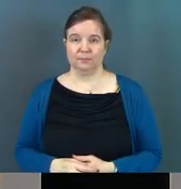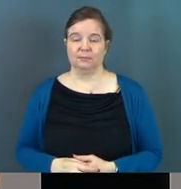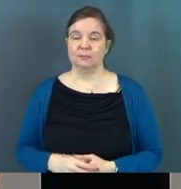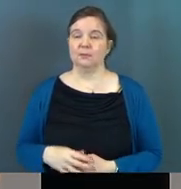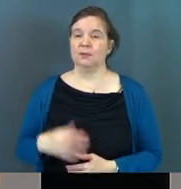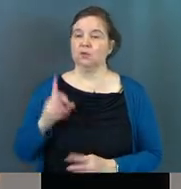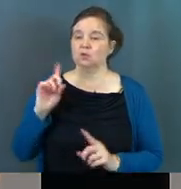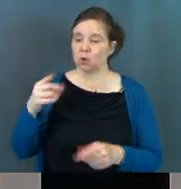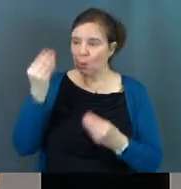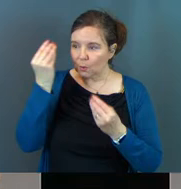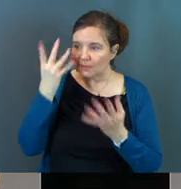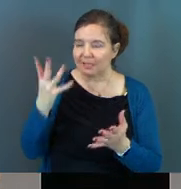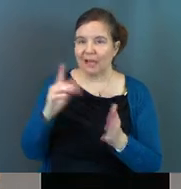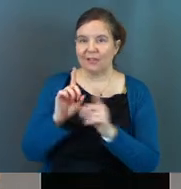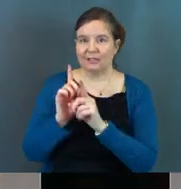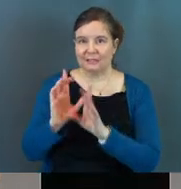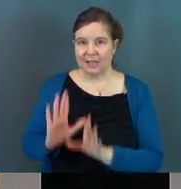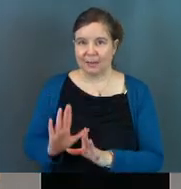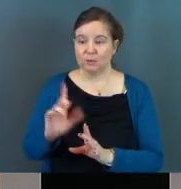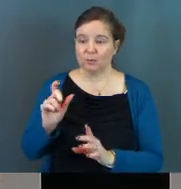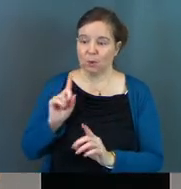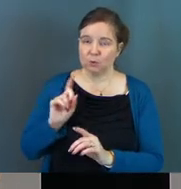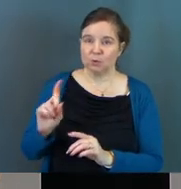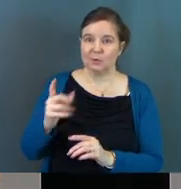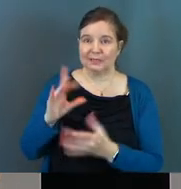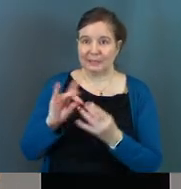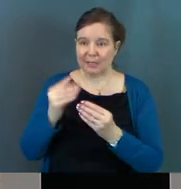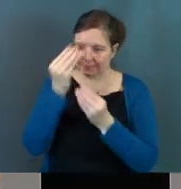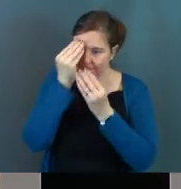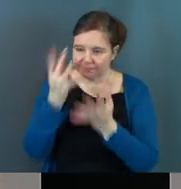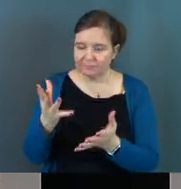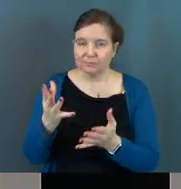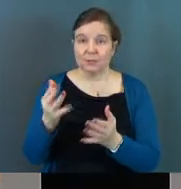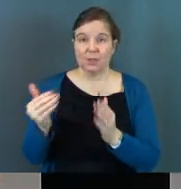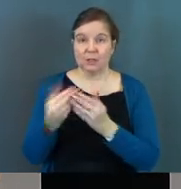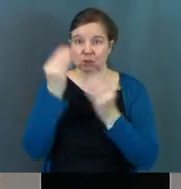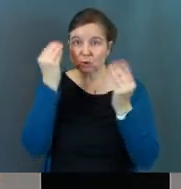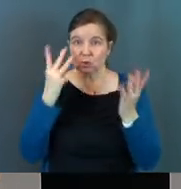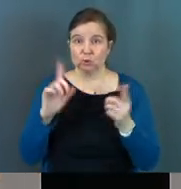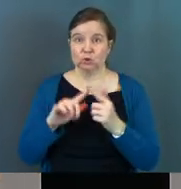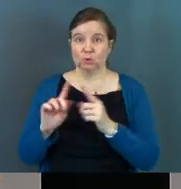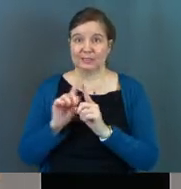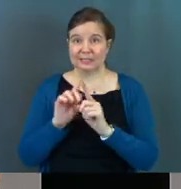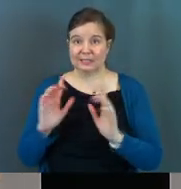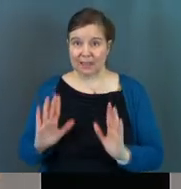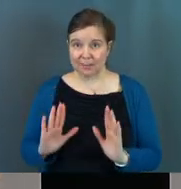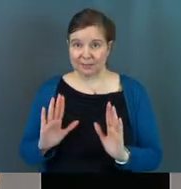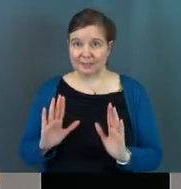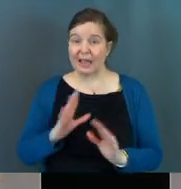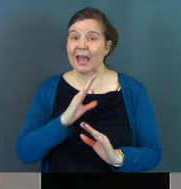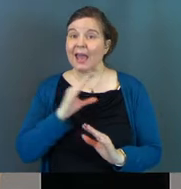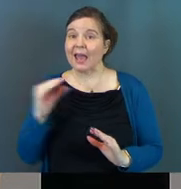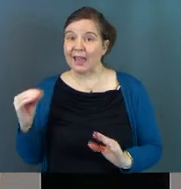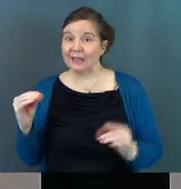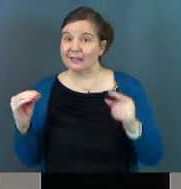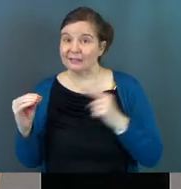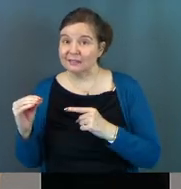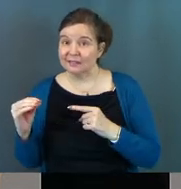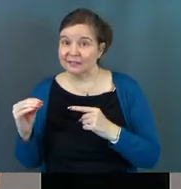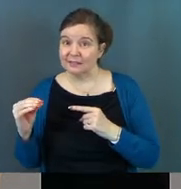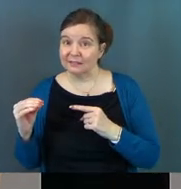So go tell his disciples. You're supposed to take this message. You're supposed to take this news to his disciples and,